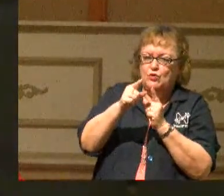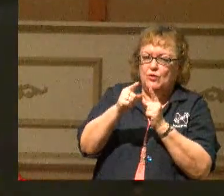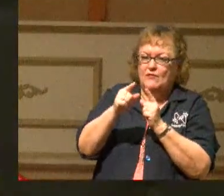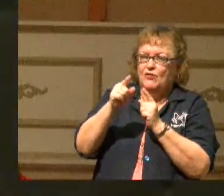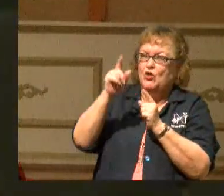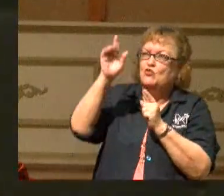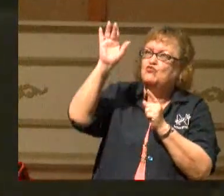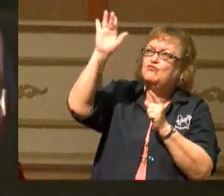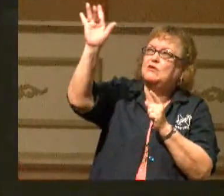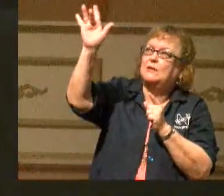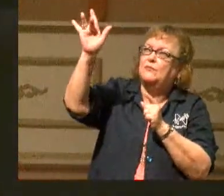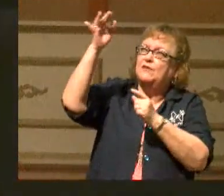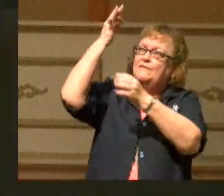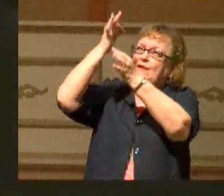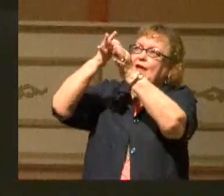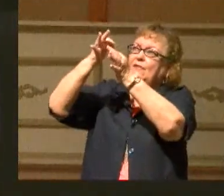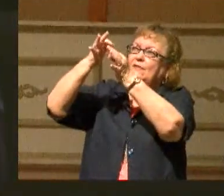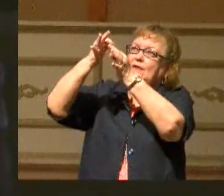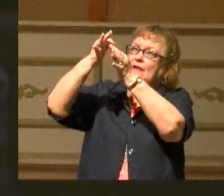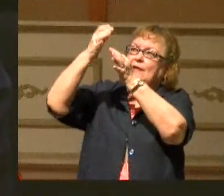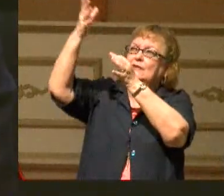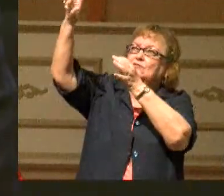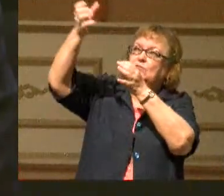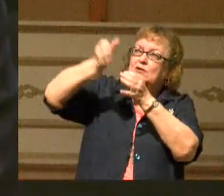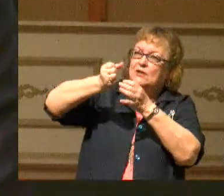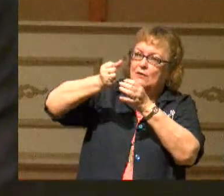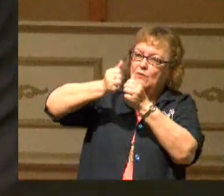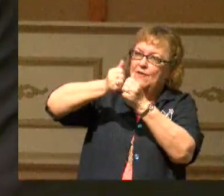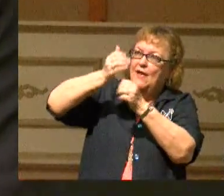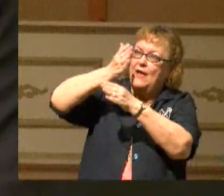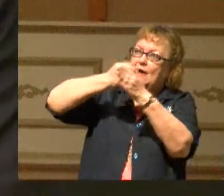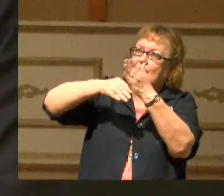up with the hand of faith, and He's reached down with the hand of grace,